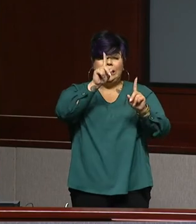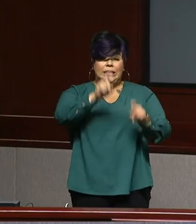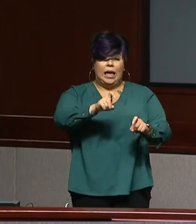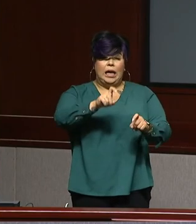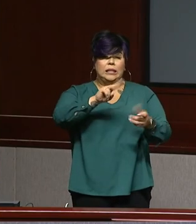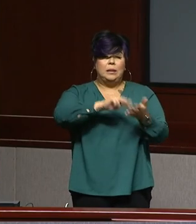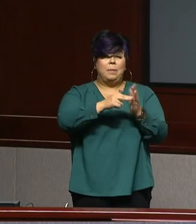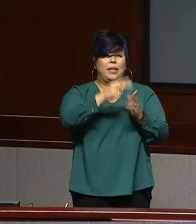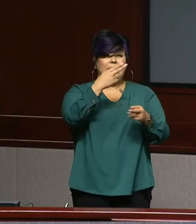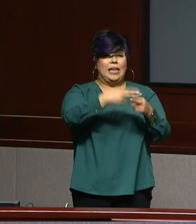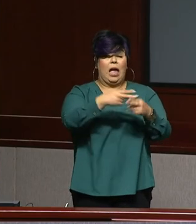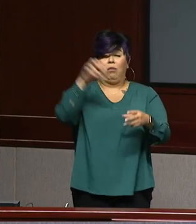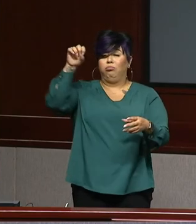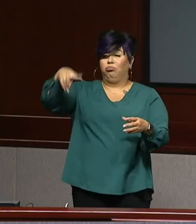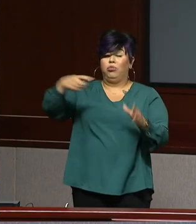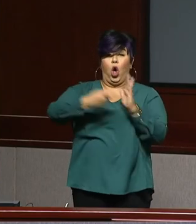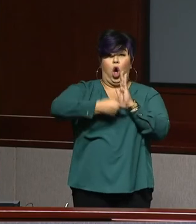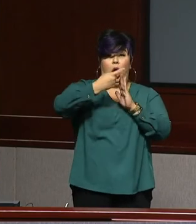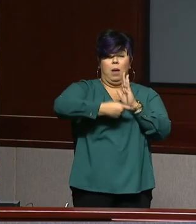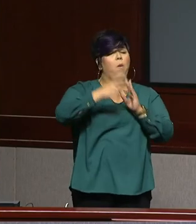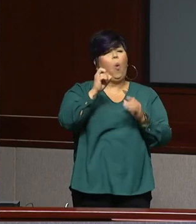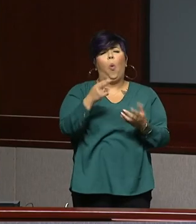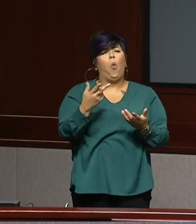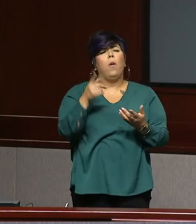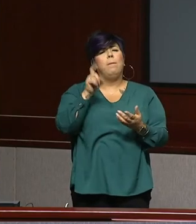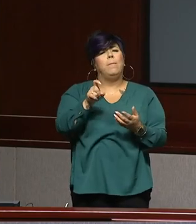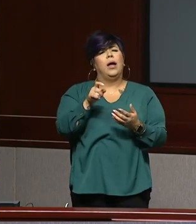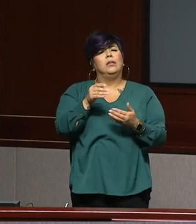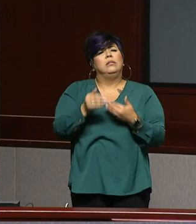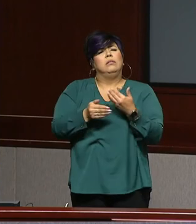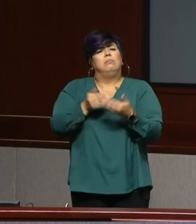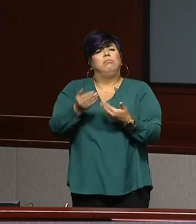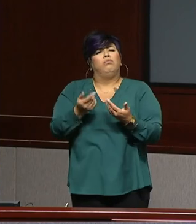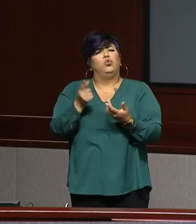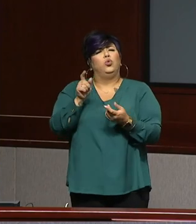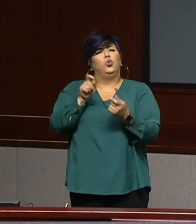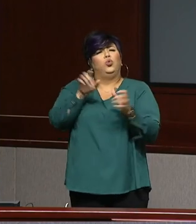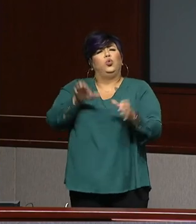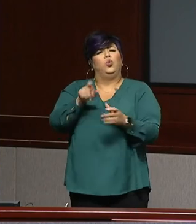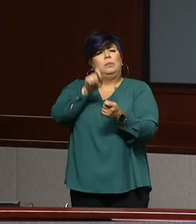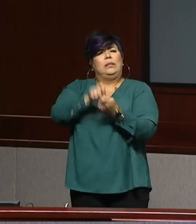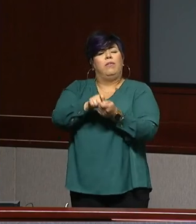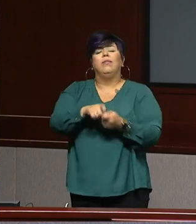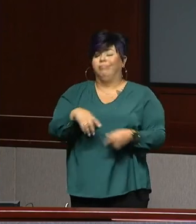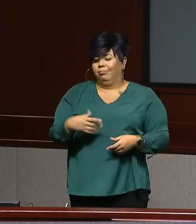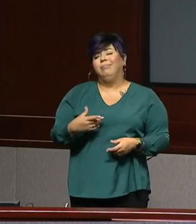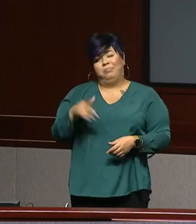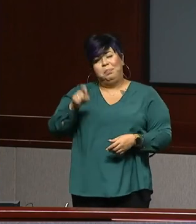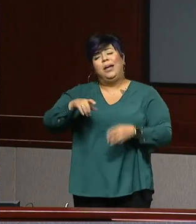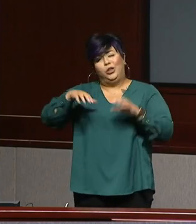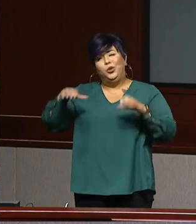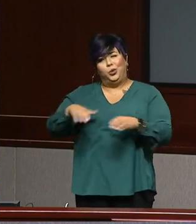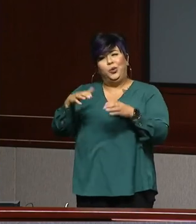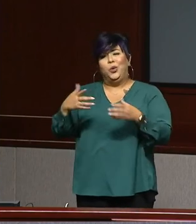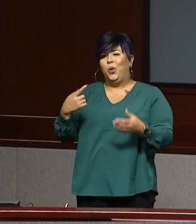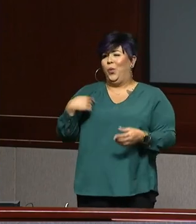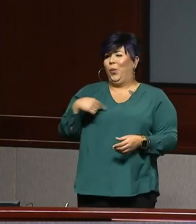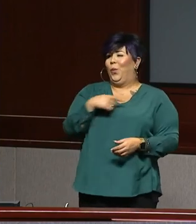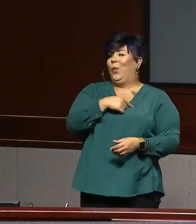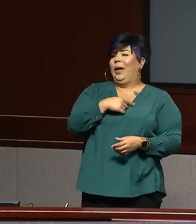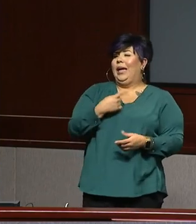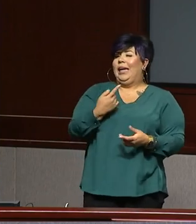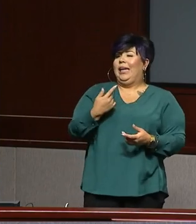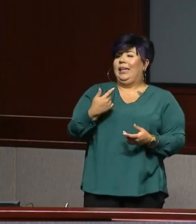any type of procedure in order to be entered in? No, they have to follow a procedure. Um, we're not able to provide